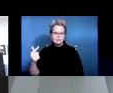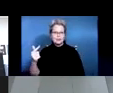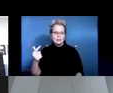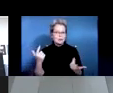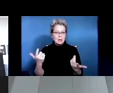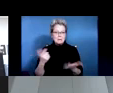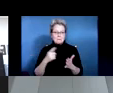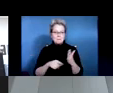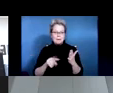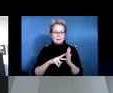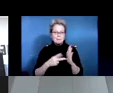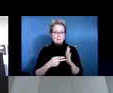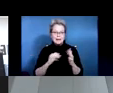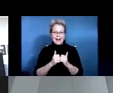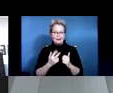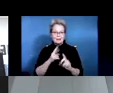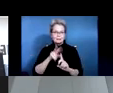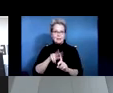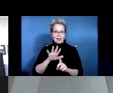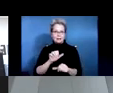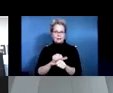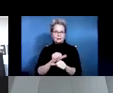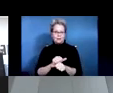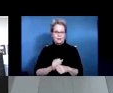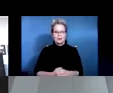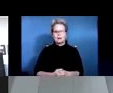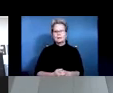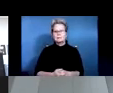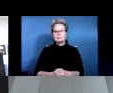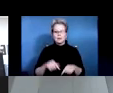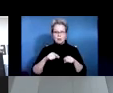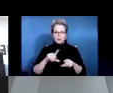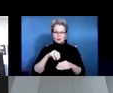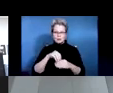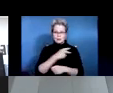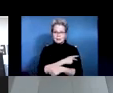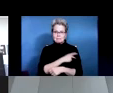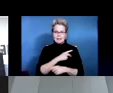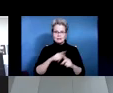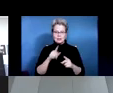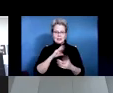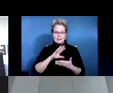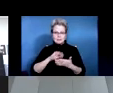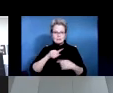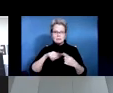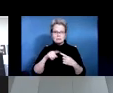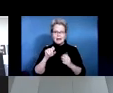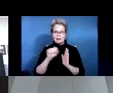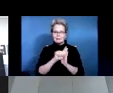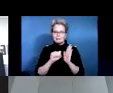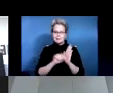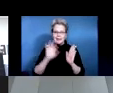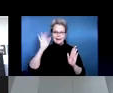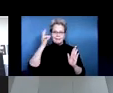Um, at the inpatient level, he received information about state and federal disability benefits that included